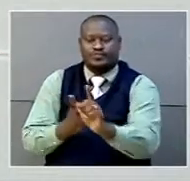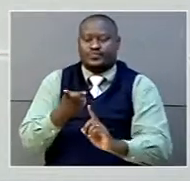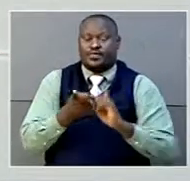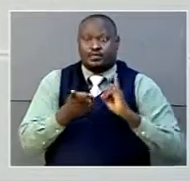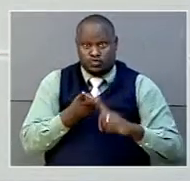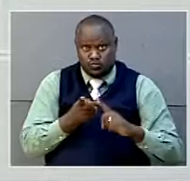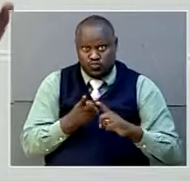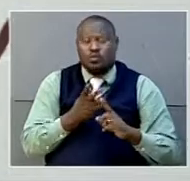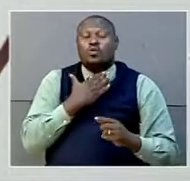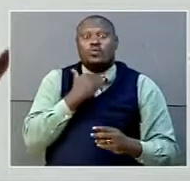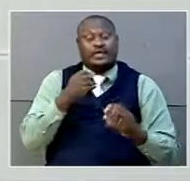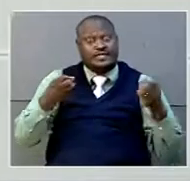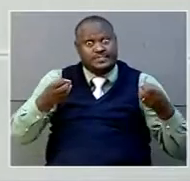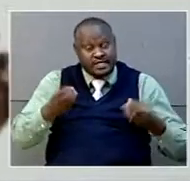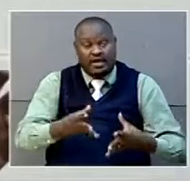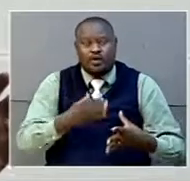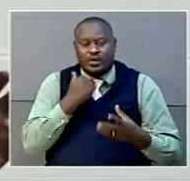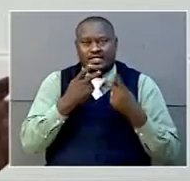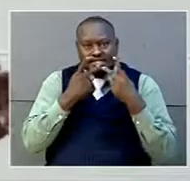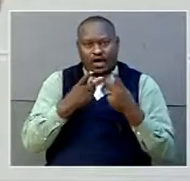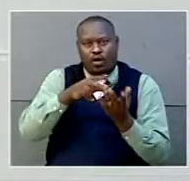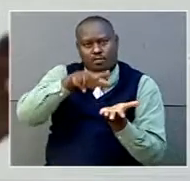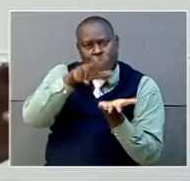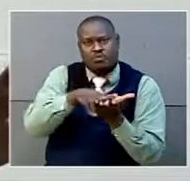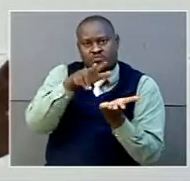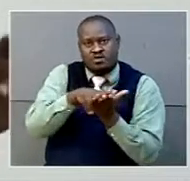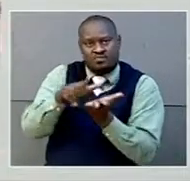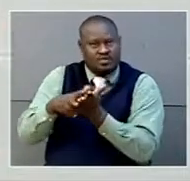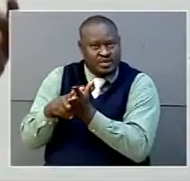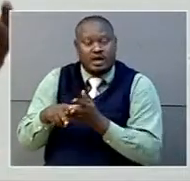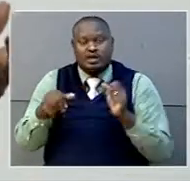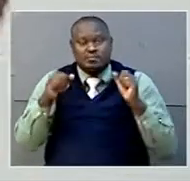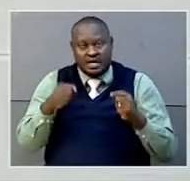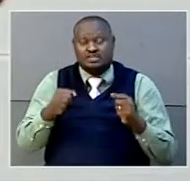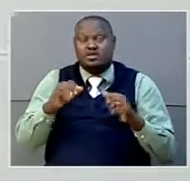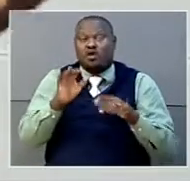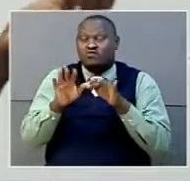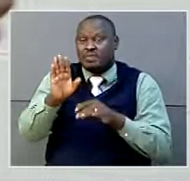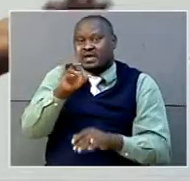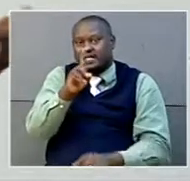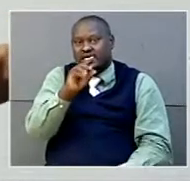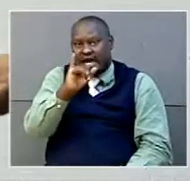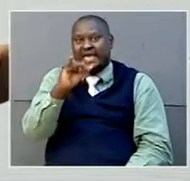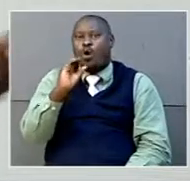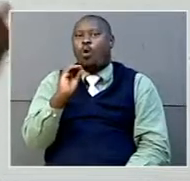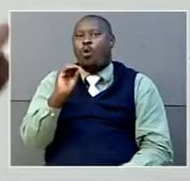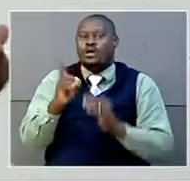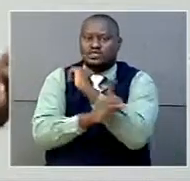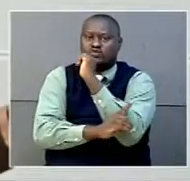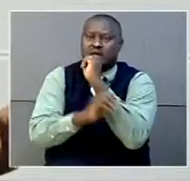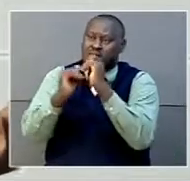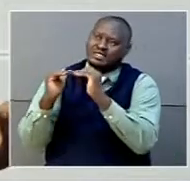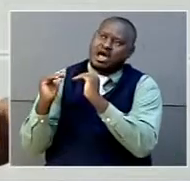the institutionalization and formalization and elevation of the office of the DIOE at the district. To head the